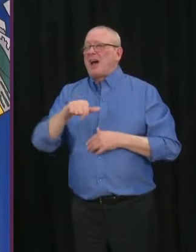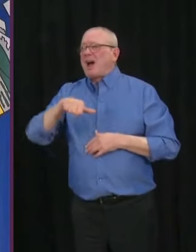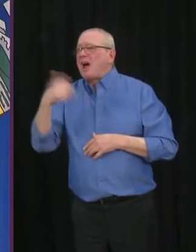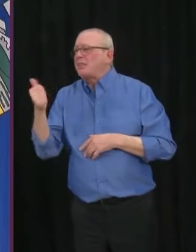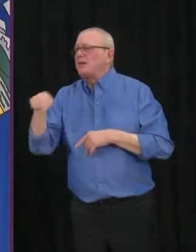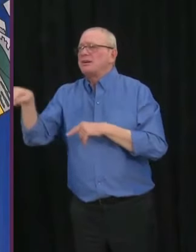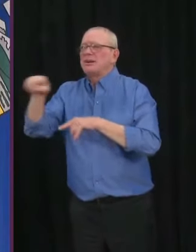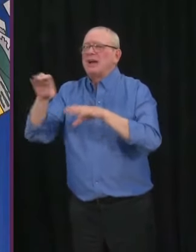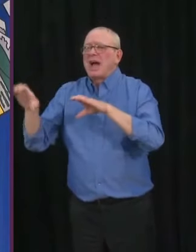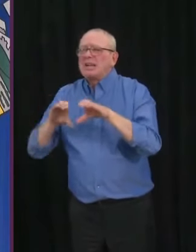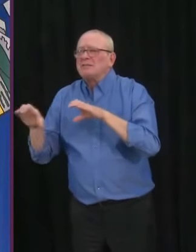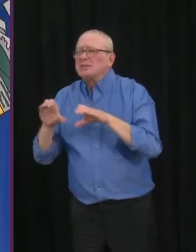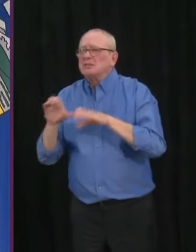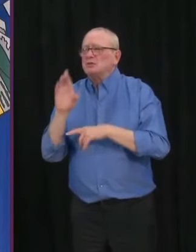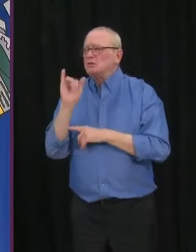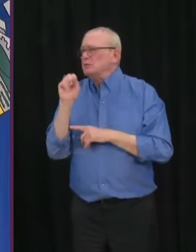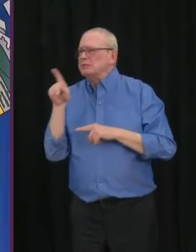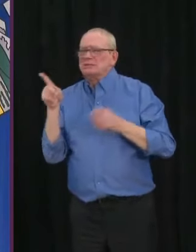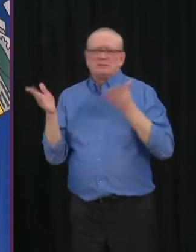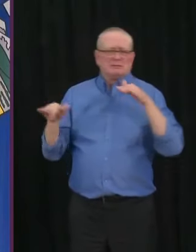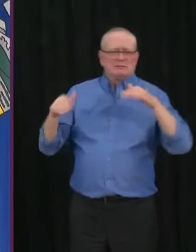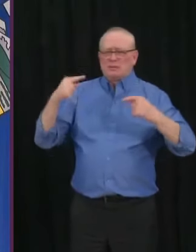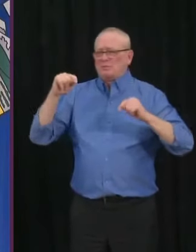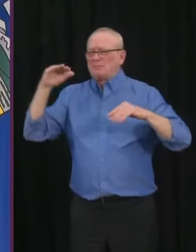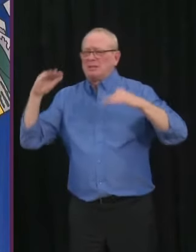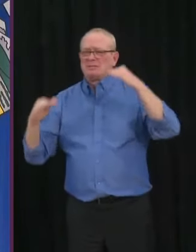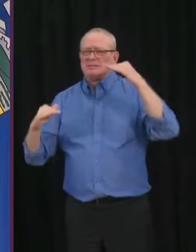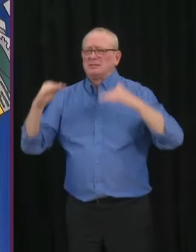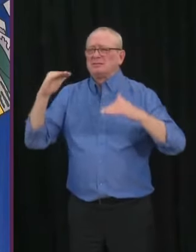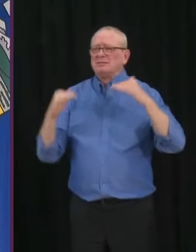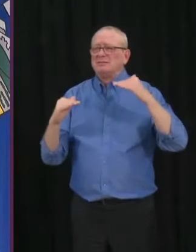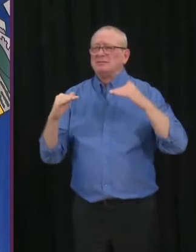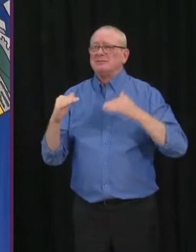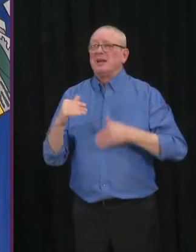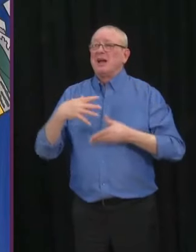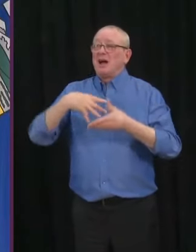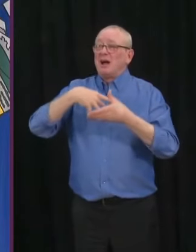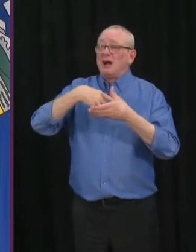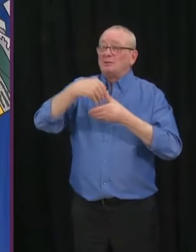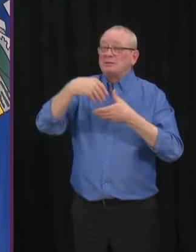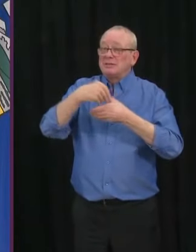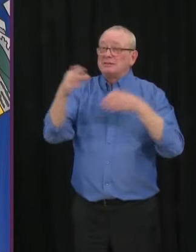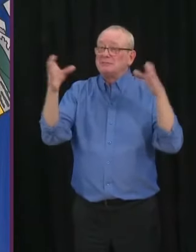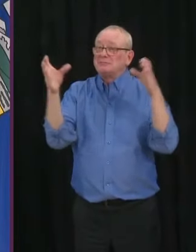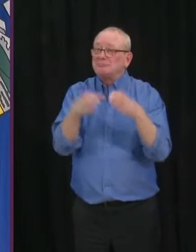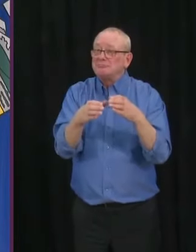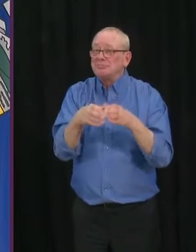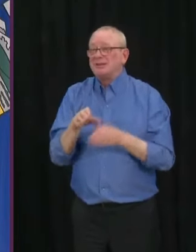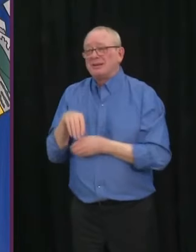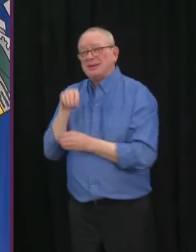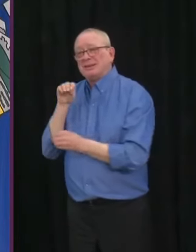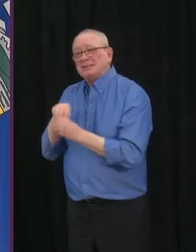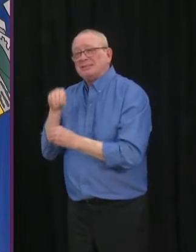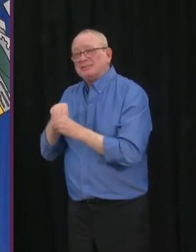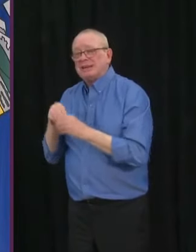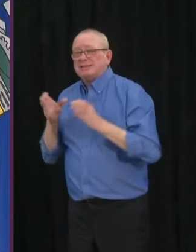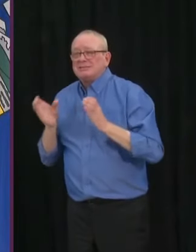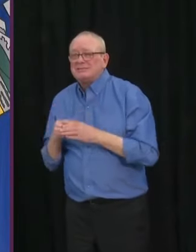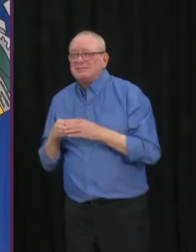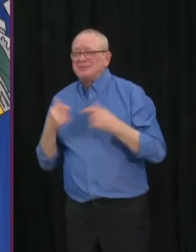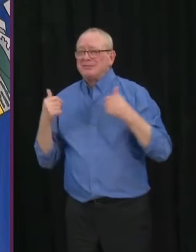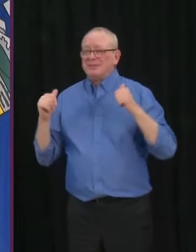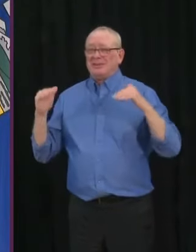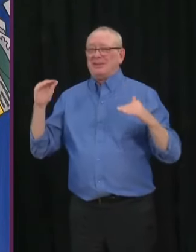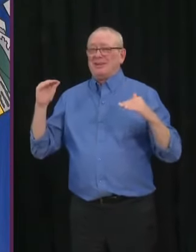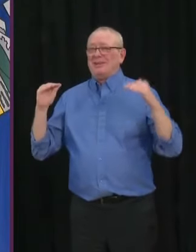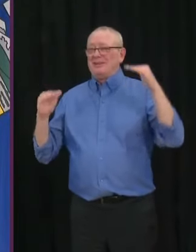And I use the example that outdoor social gatherings have a different level of risk than indoor social gatherings. And here we see, as Dr.